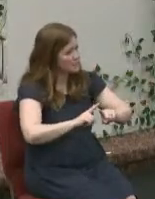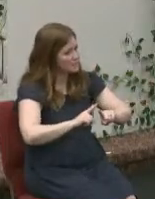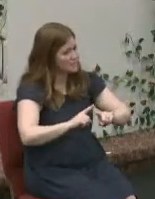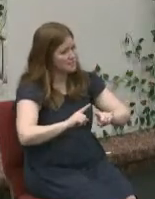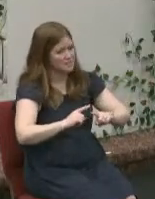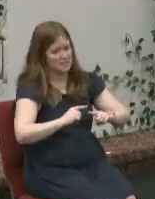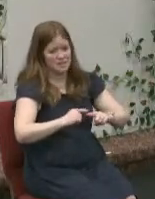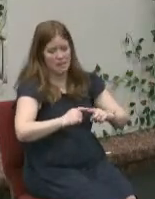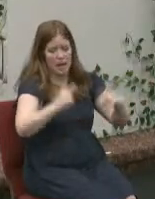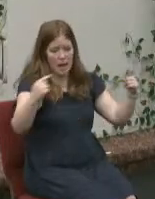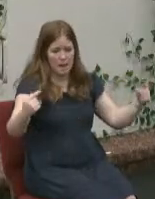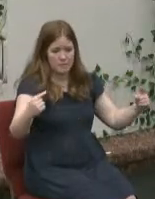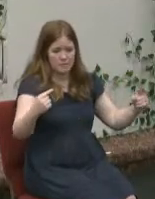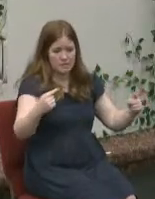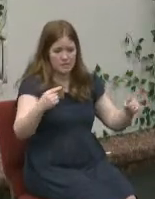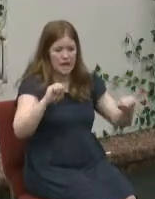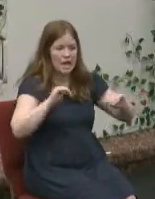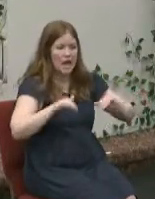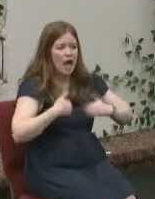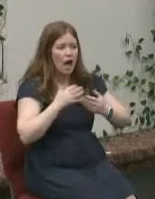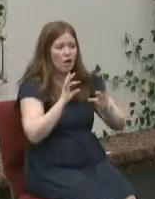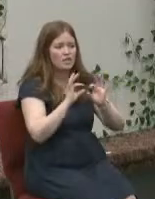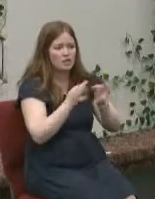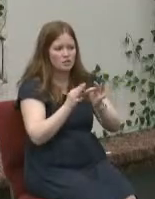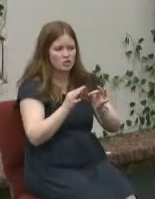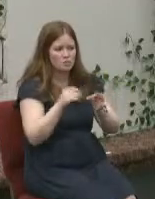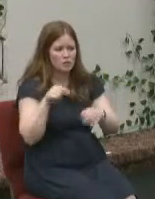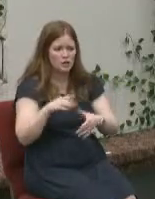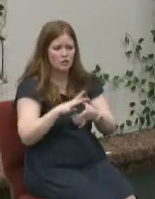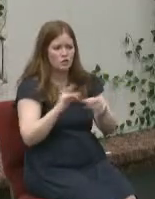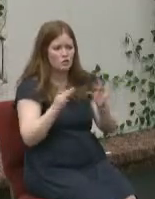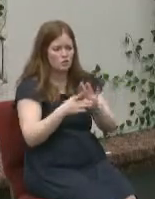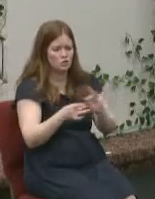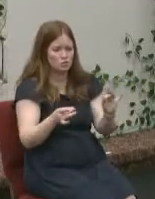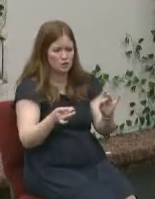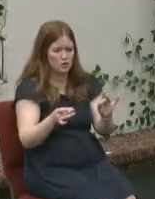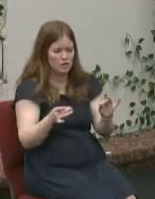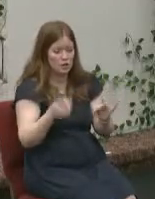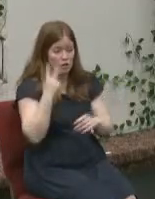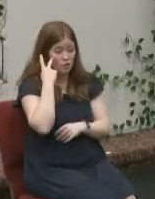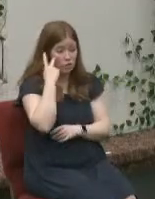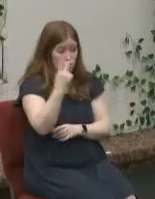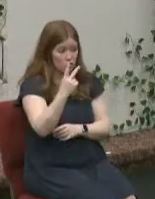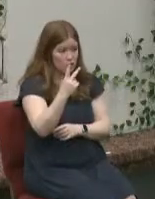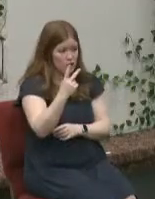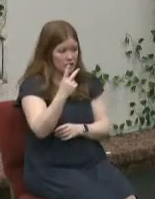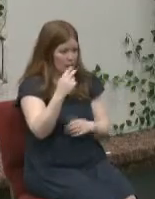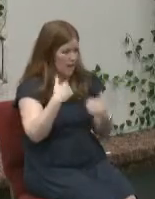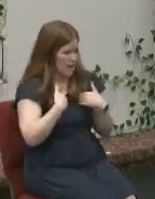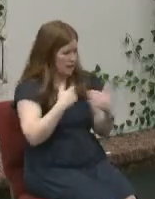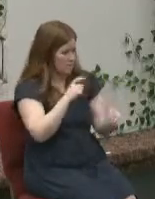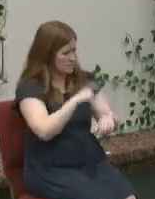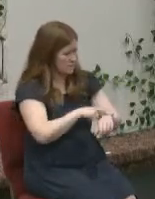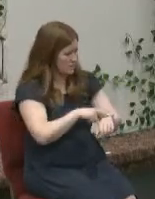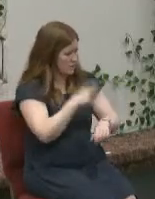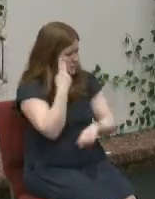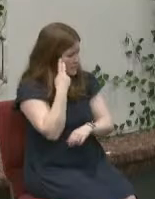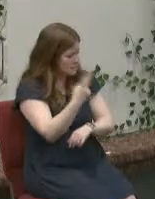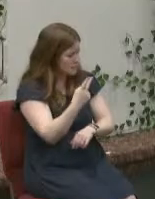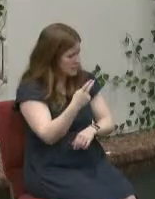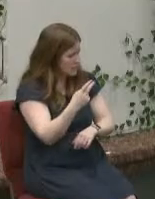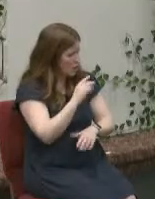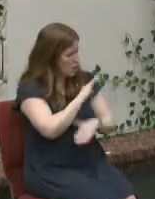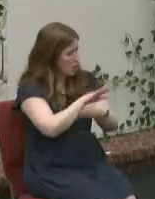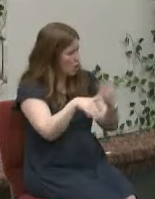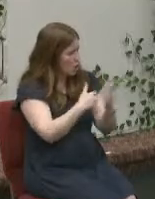of it the difference is the response of it if you looked at and took time as i did this week and all the grammar in the text you will